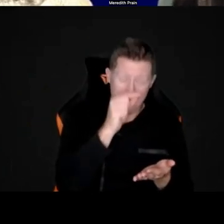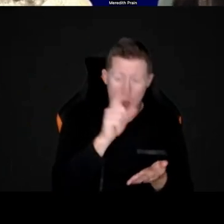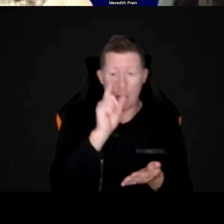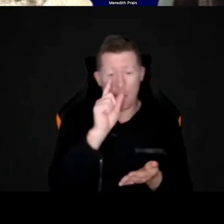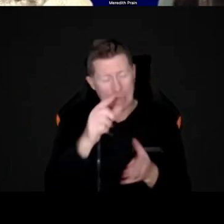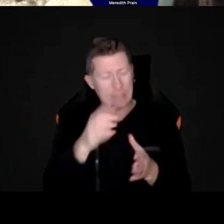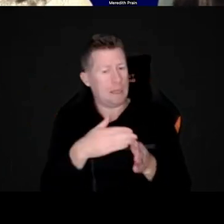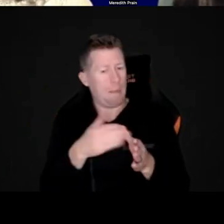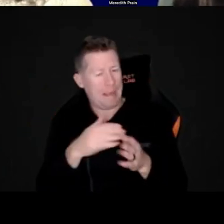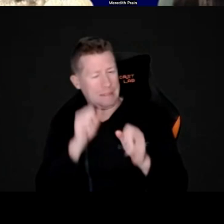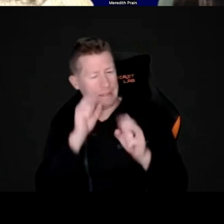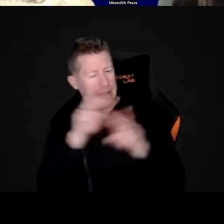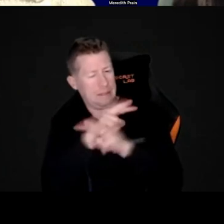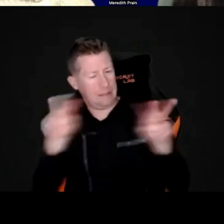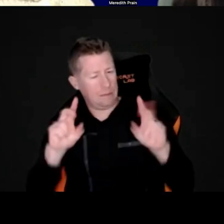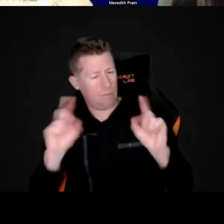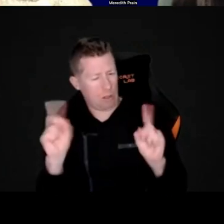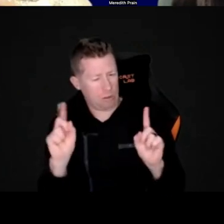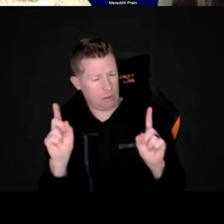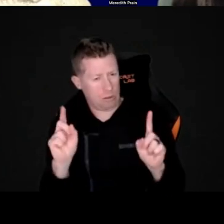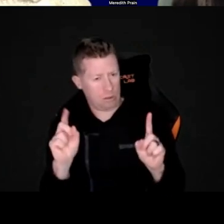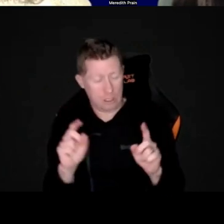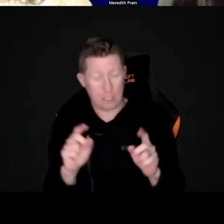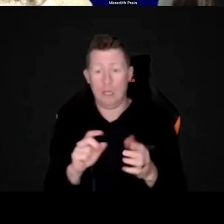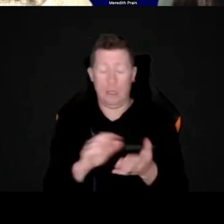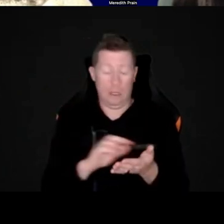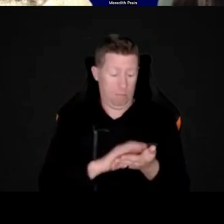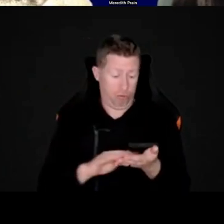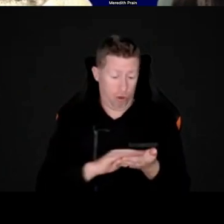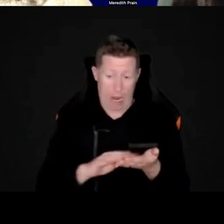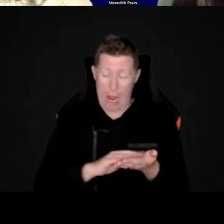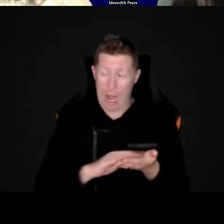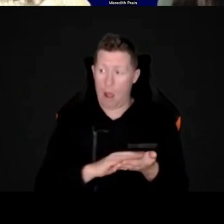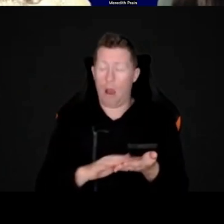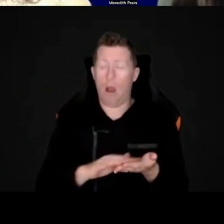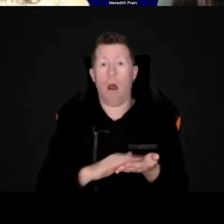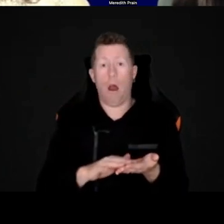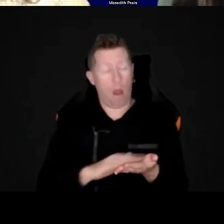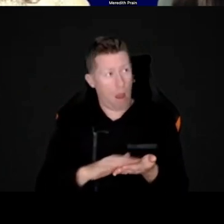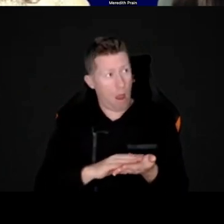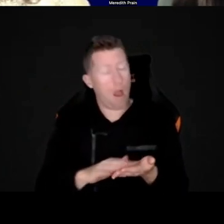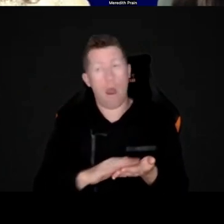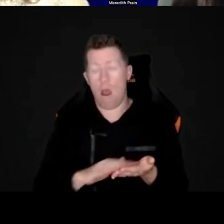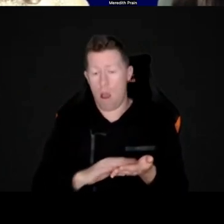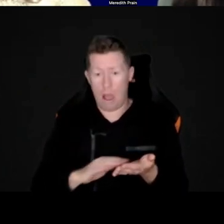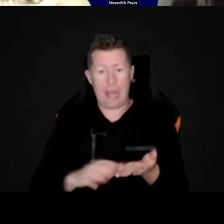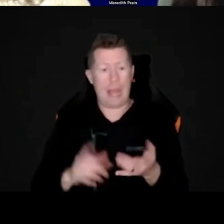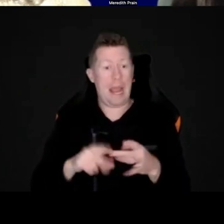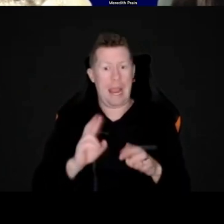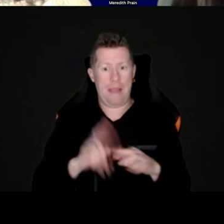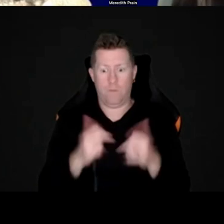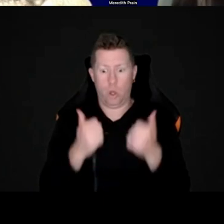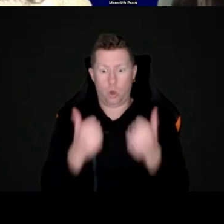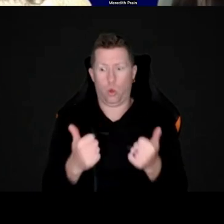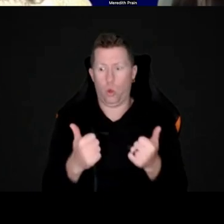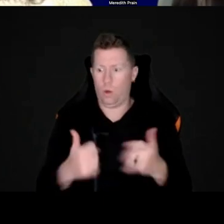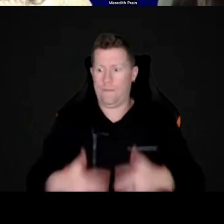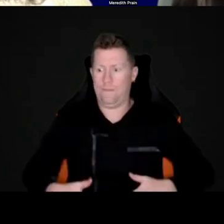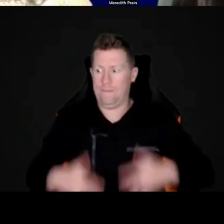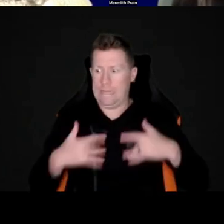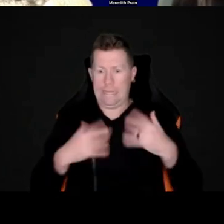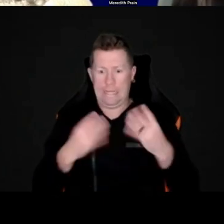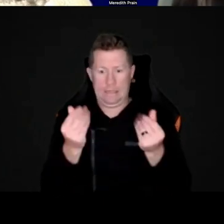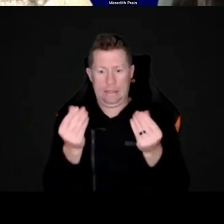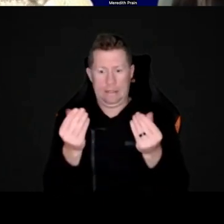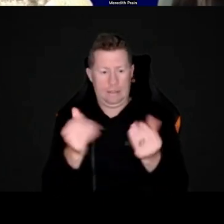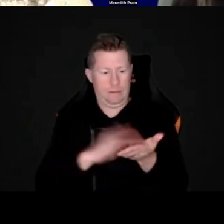CVI, especially, um, if they're able to tap into tactile sensitivity, if they've got really tactile, great tactile